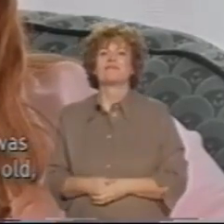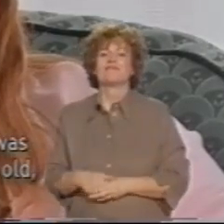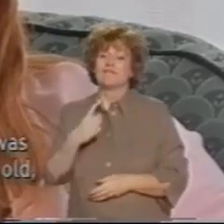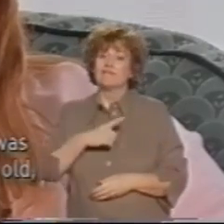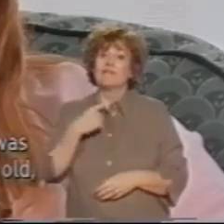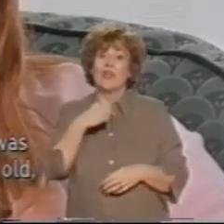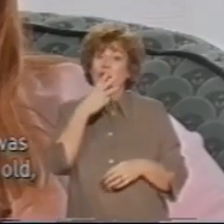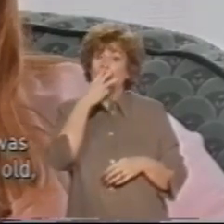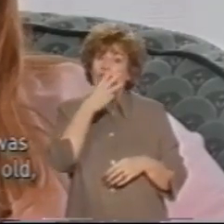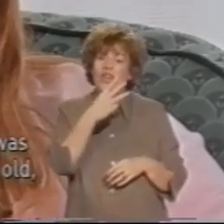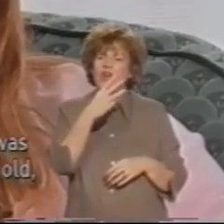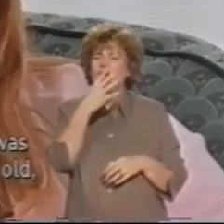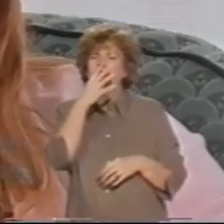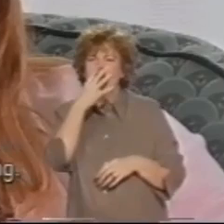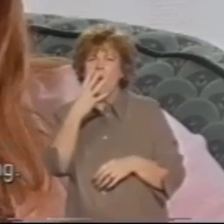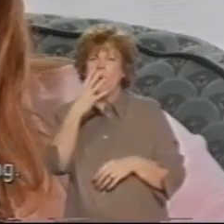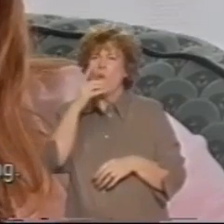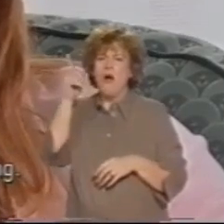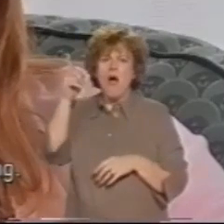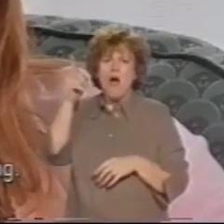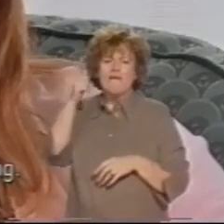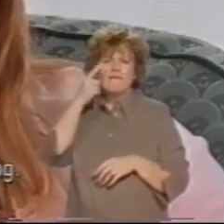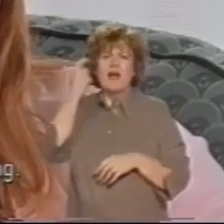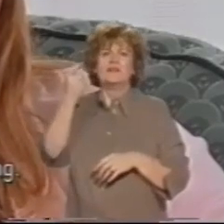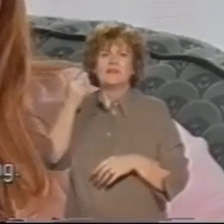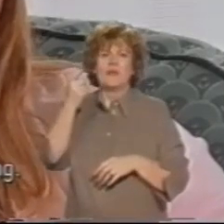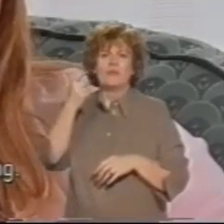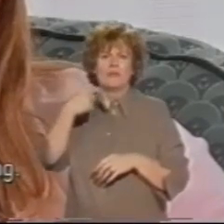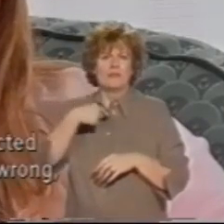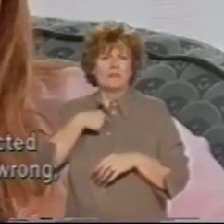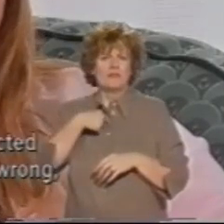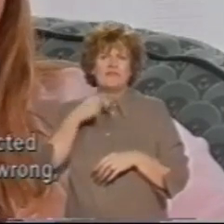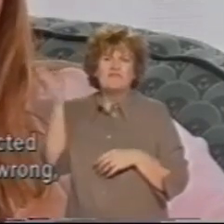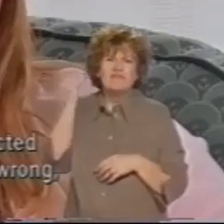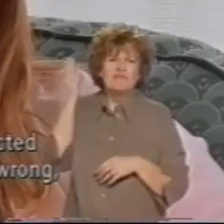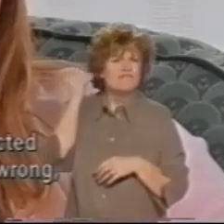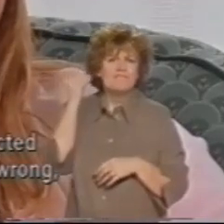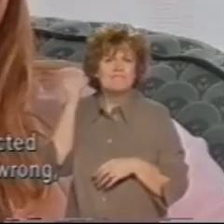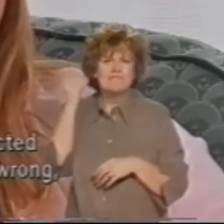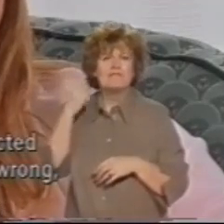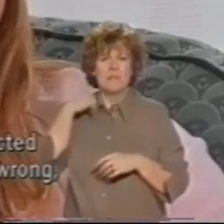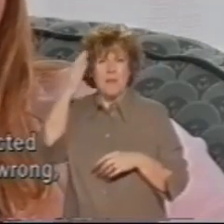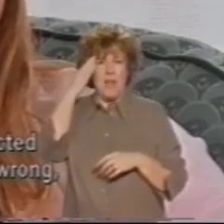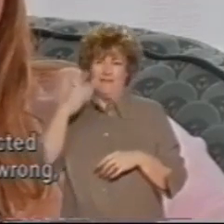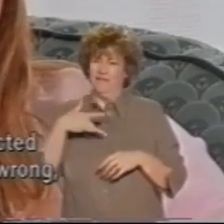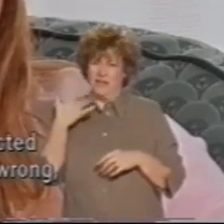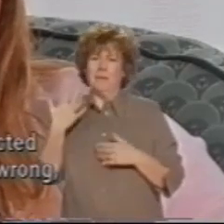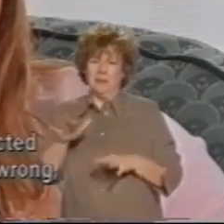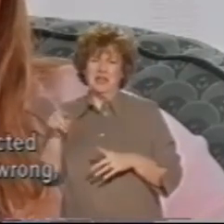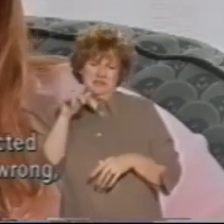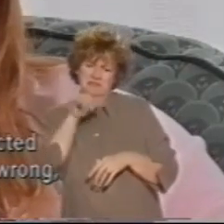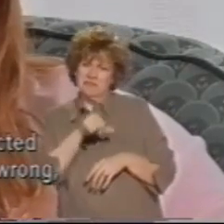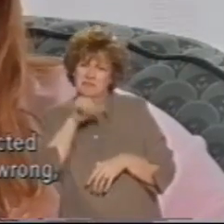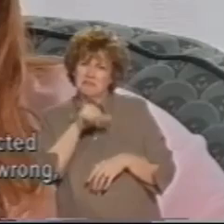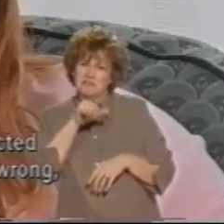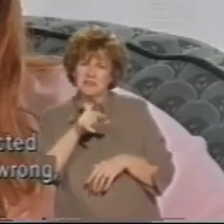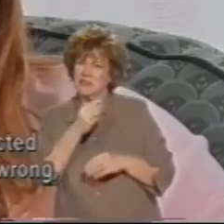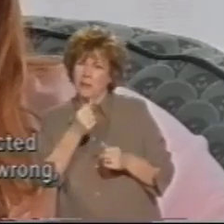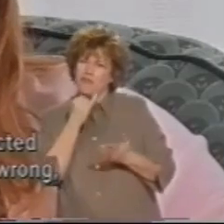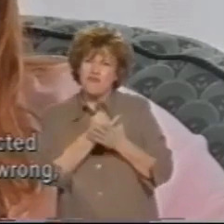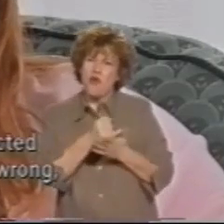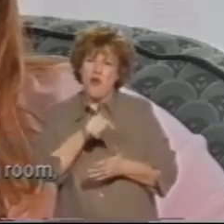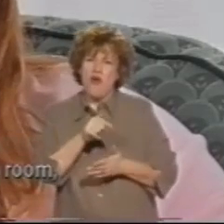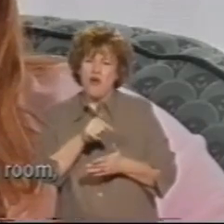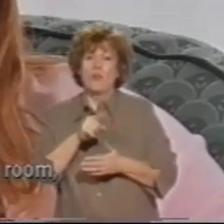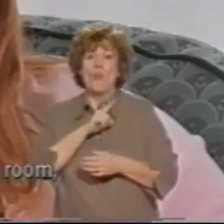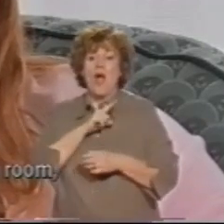about three or four years old that I had loss of hearing. My mother had already suspected that there was something quite